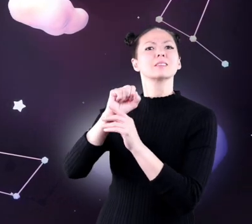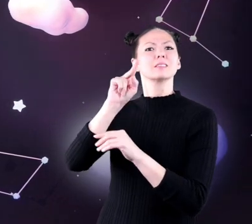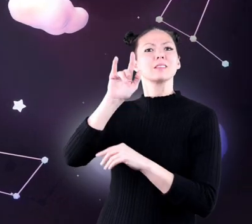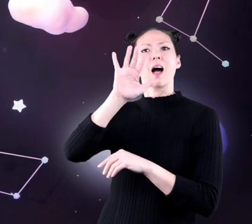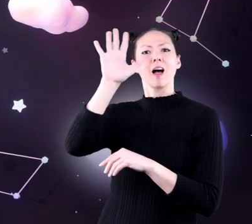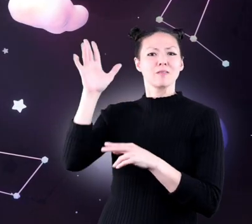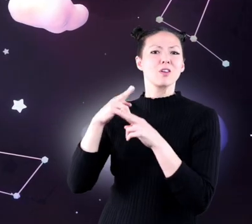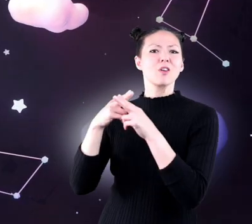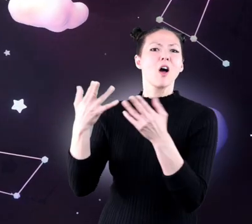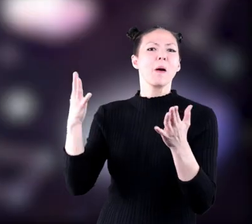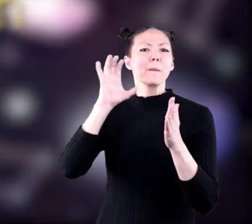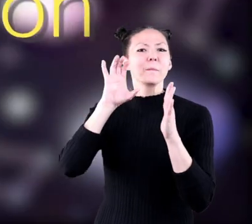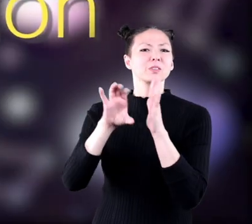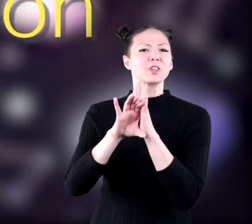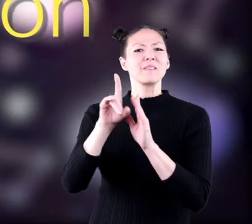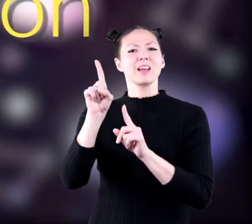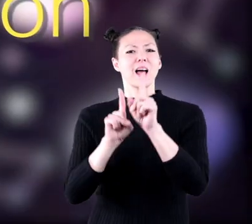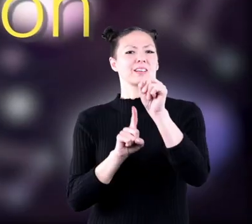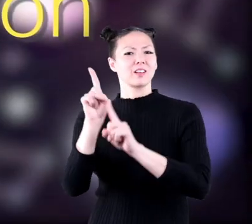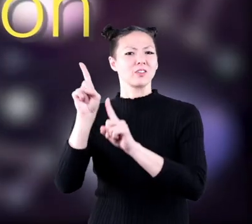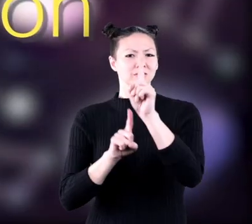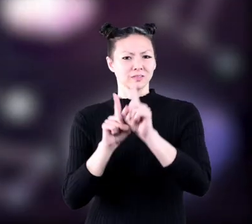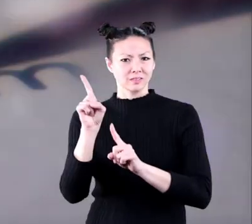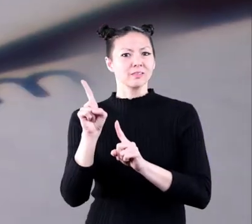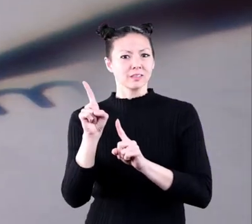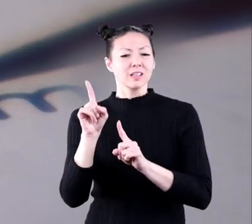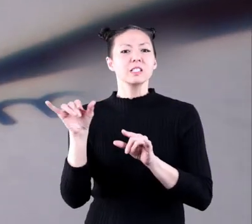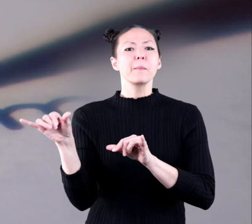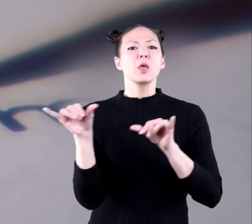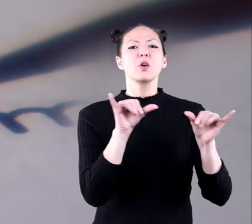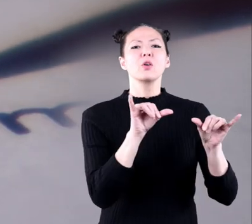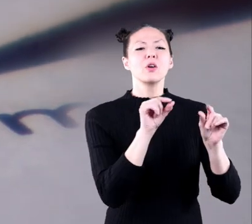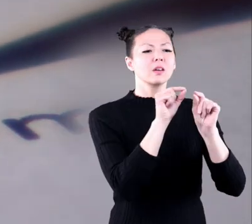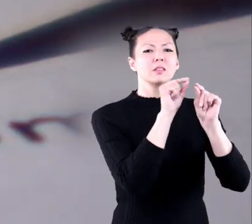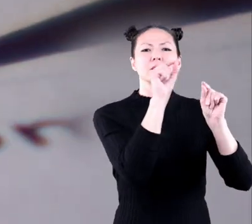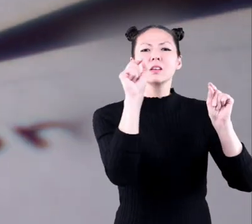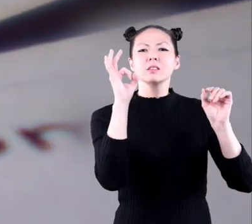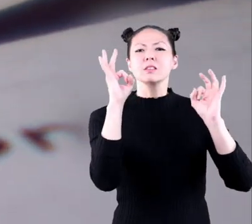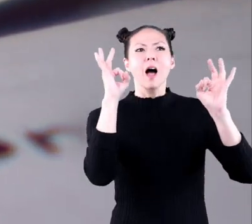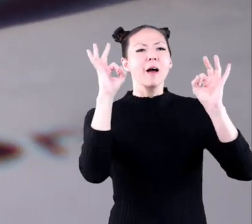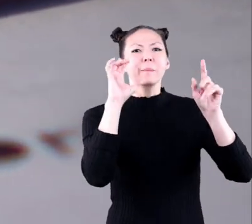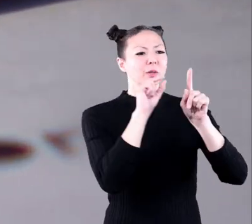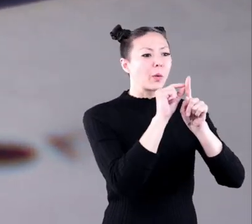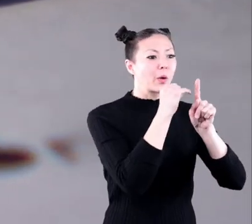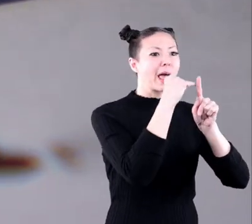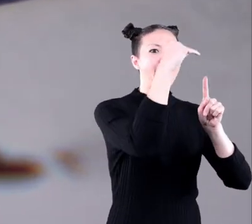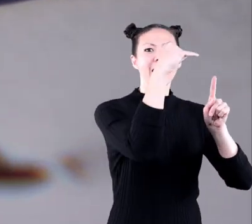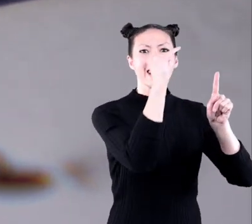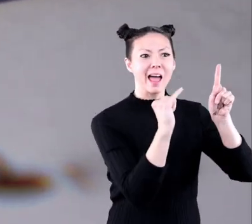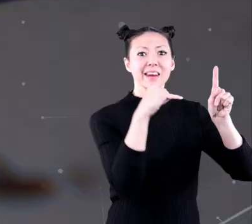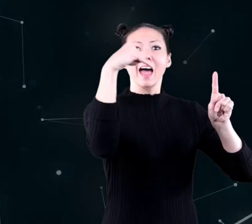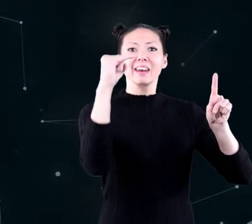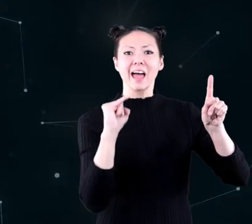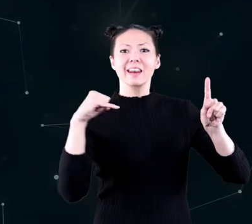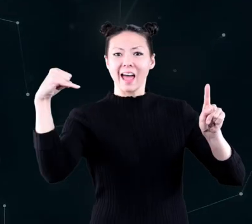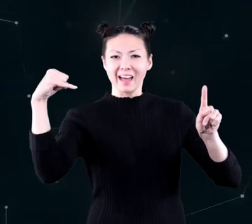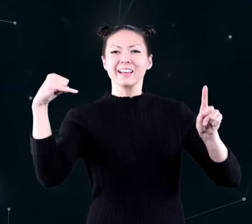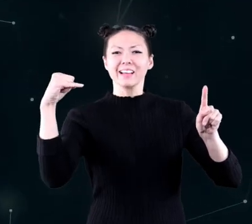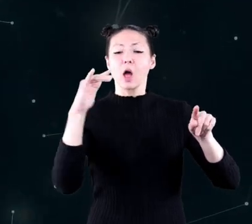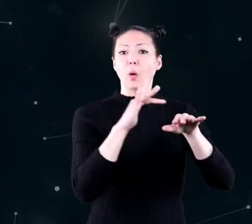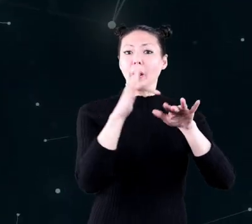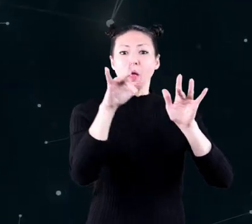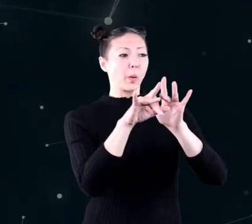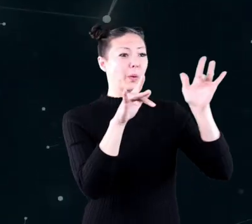They call these pictures constellations, similar to connect-the-dots pictures. When the